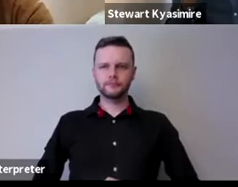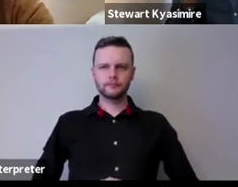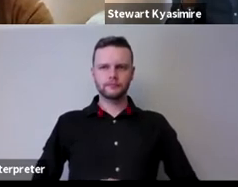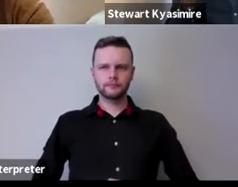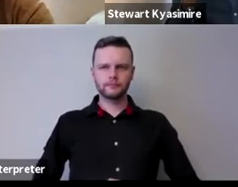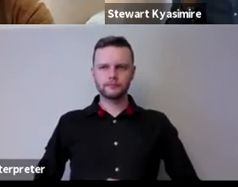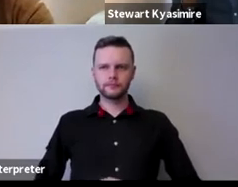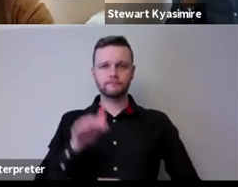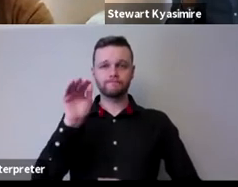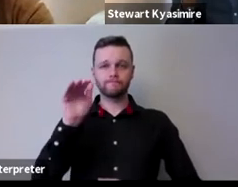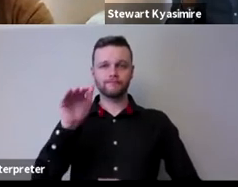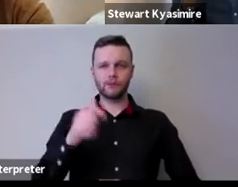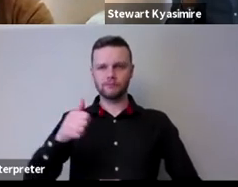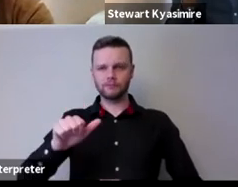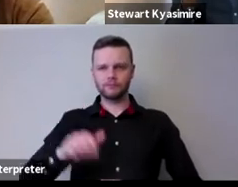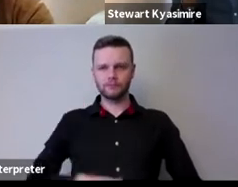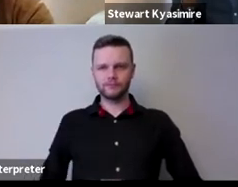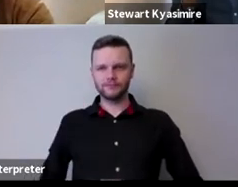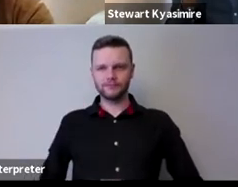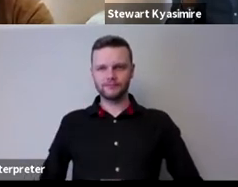I think you need to just do your microphone again